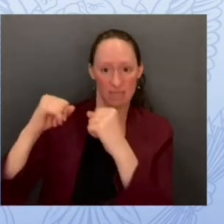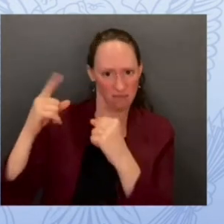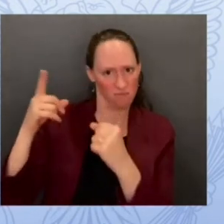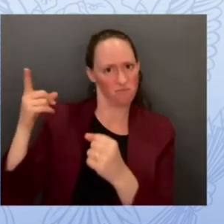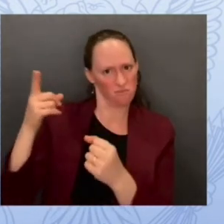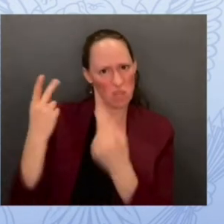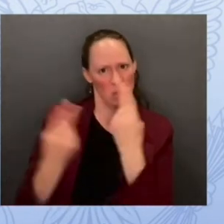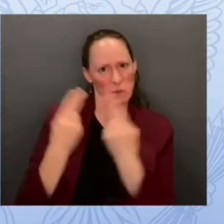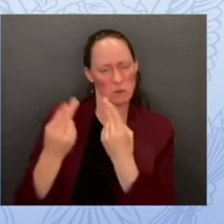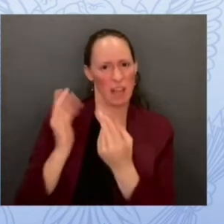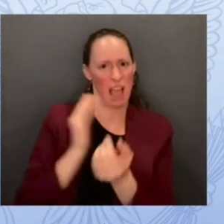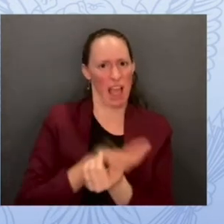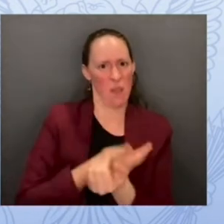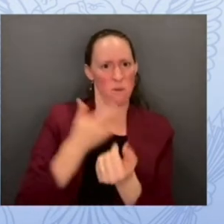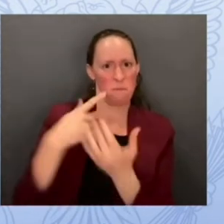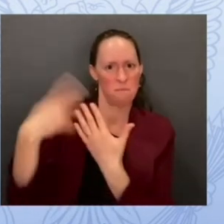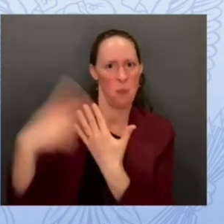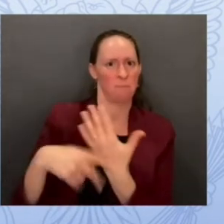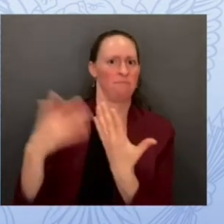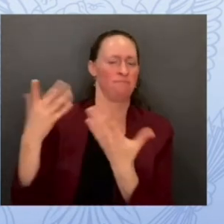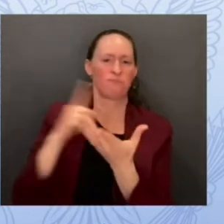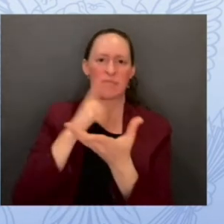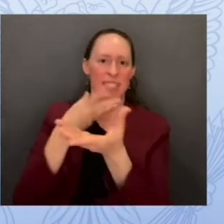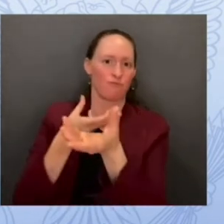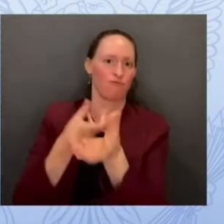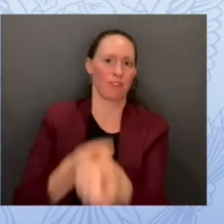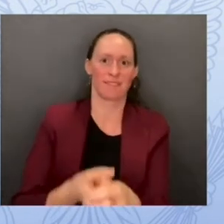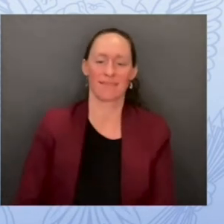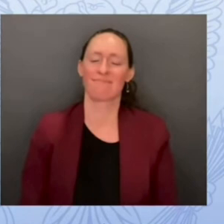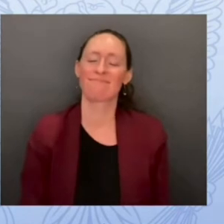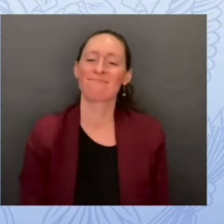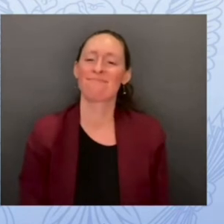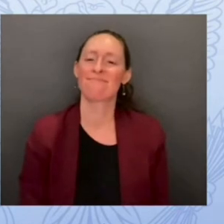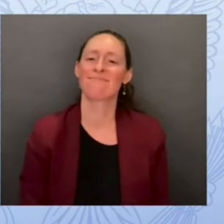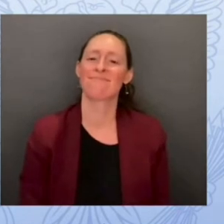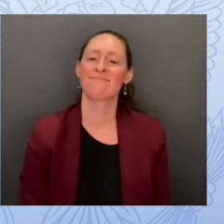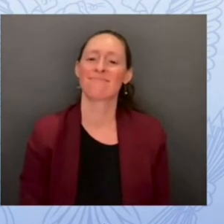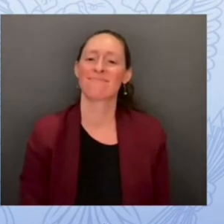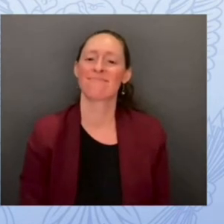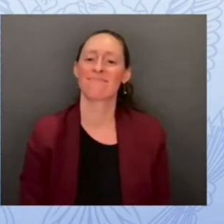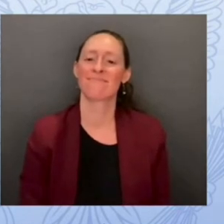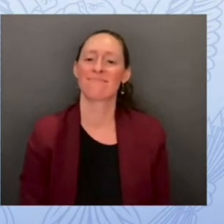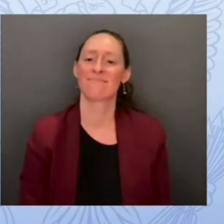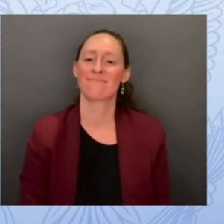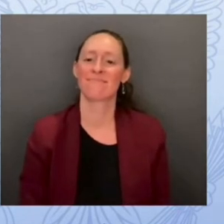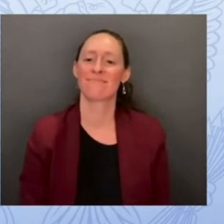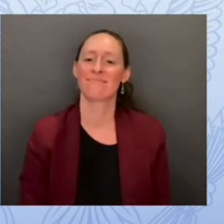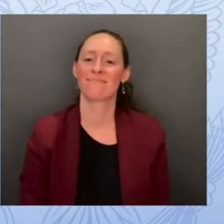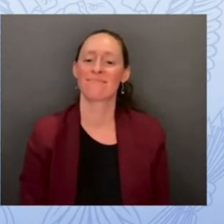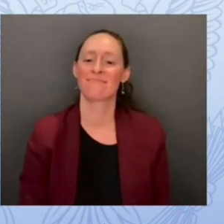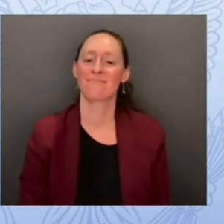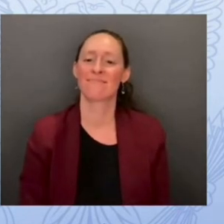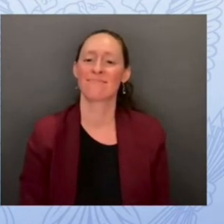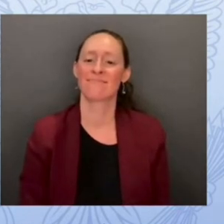now our news today is we published well it was actually yesterday so a caveat